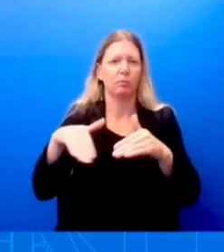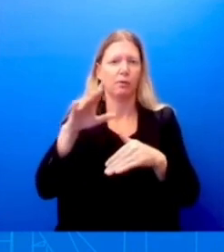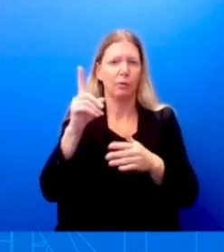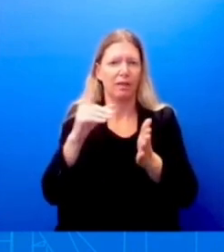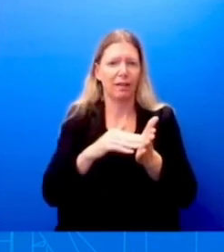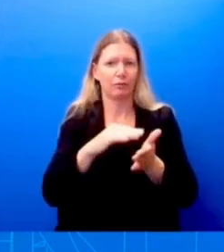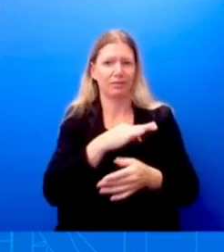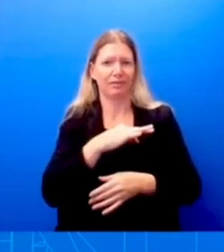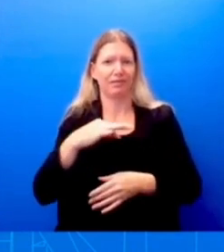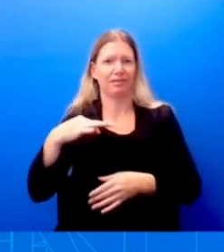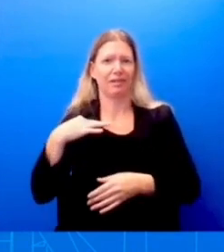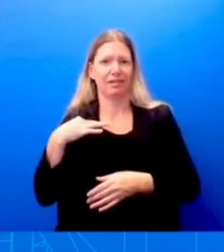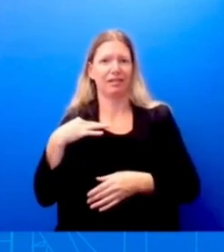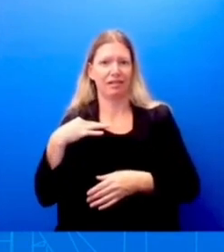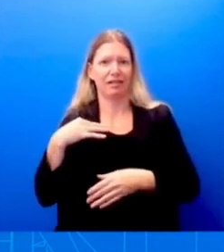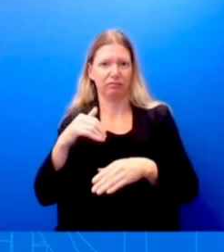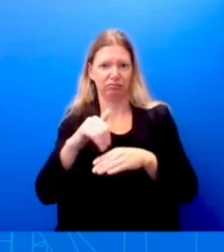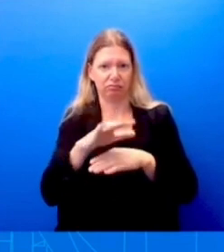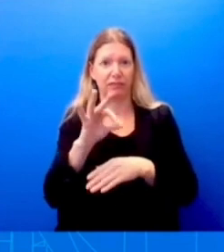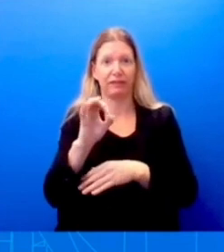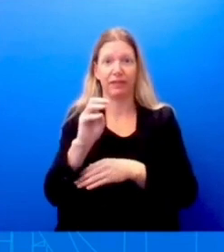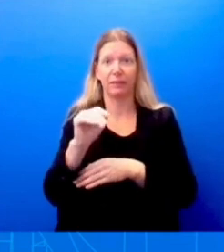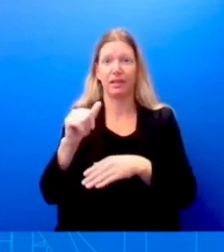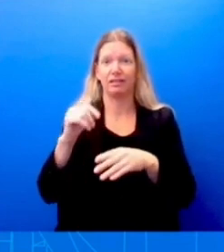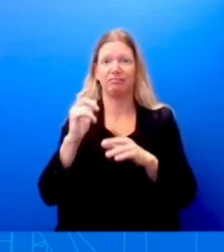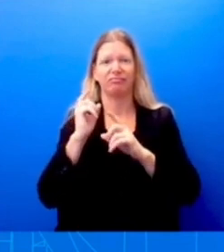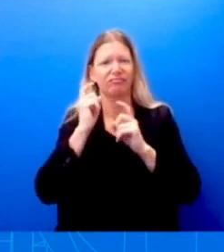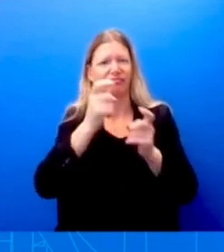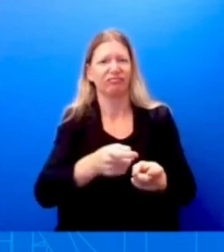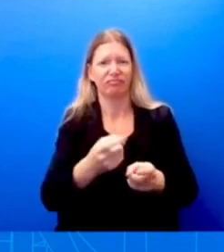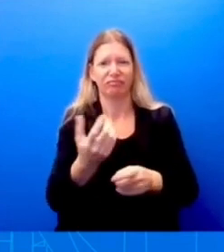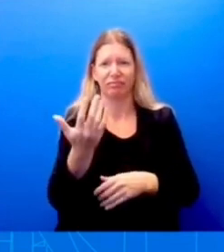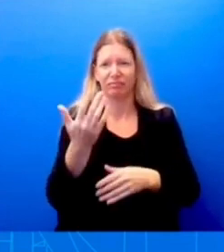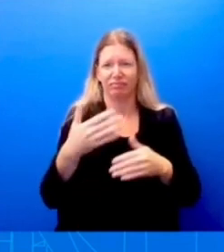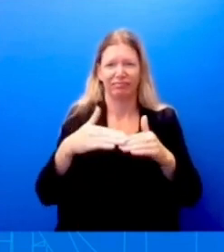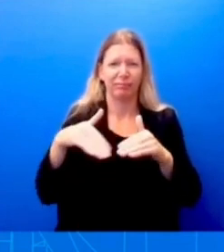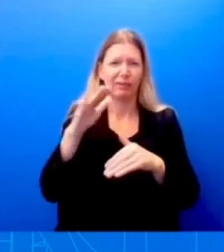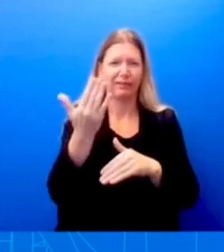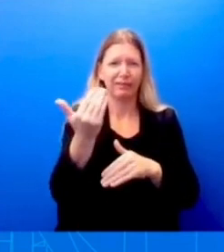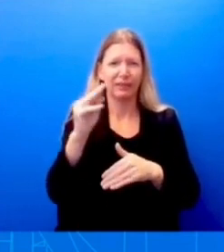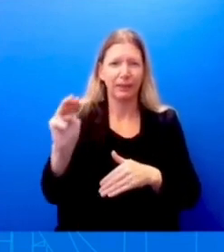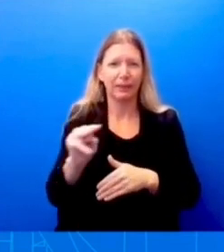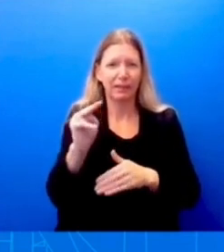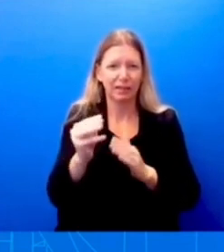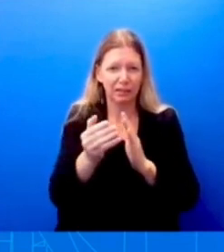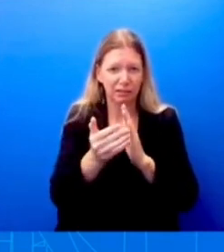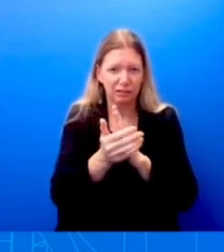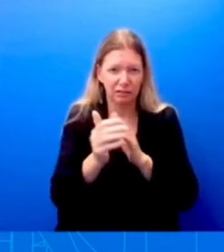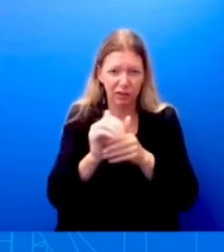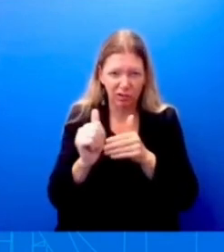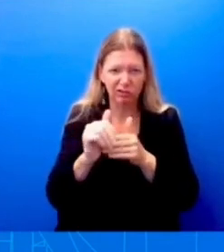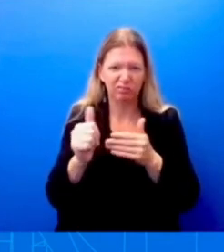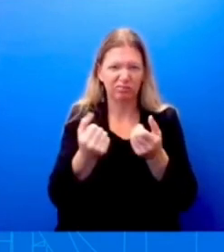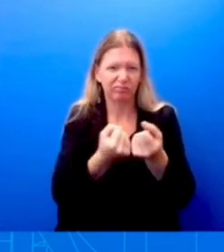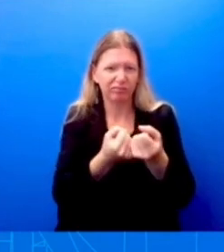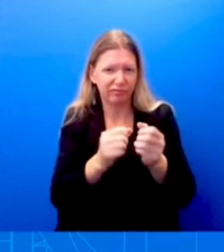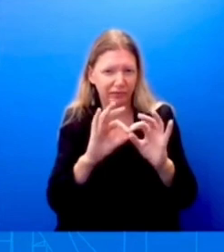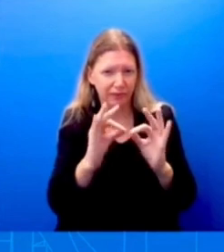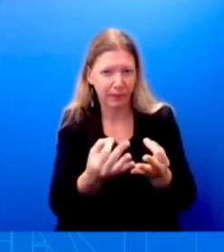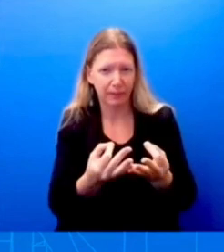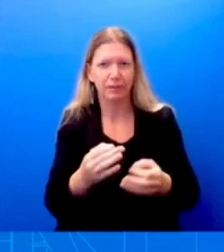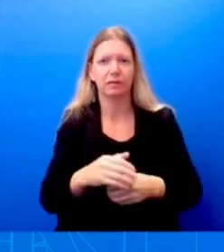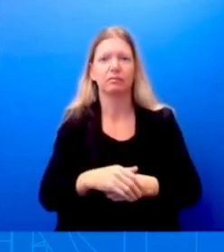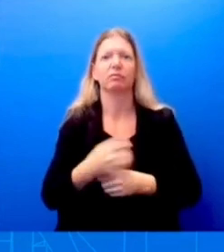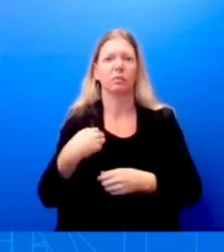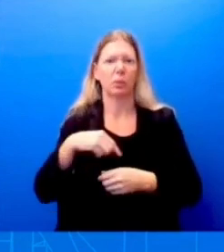million in assistance to families. And so, again, we will be there, the federal government will be there, certainly at